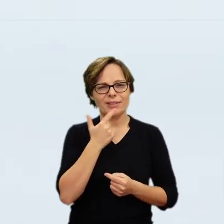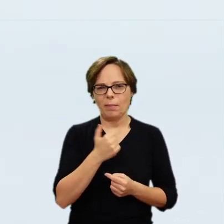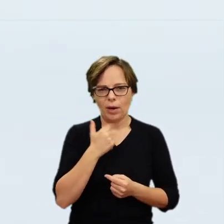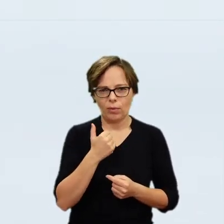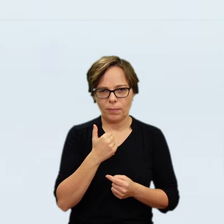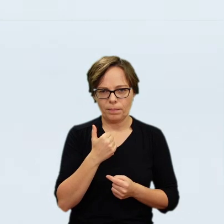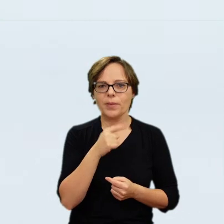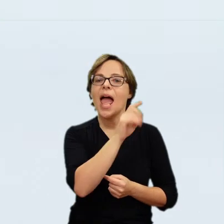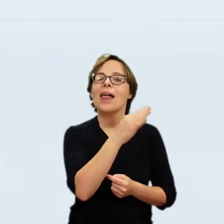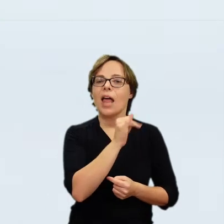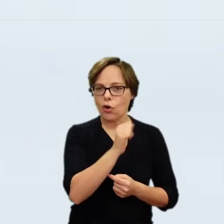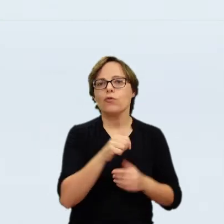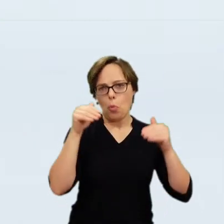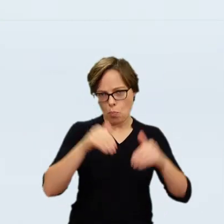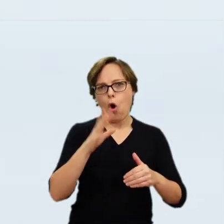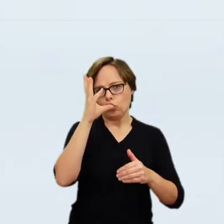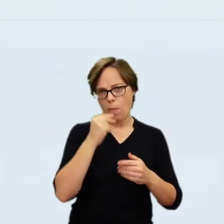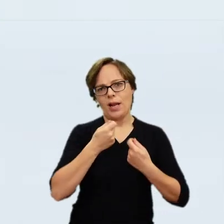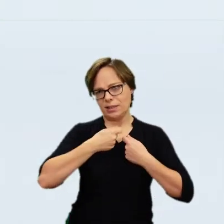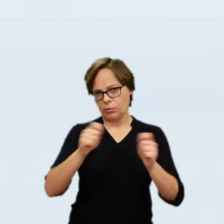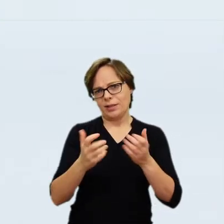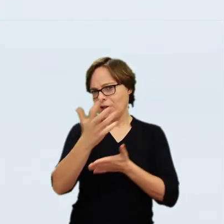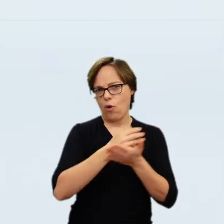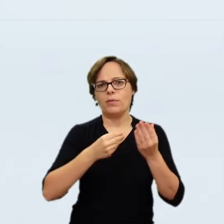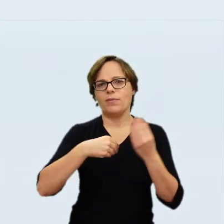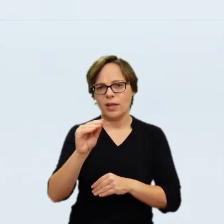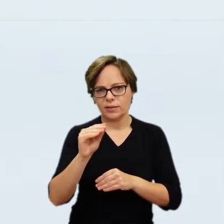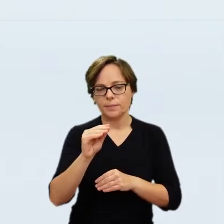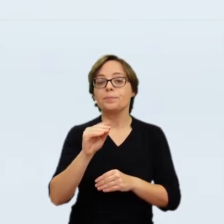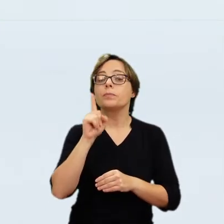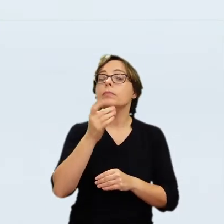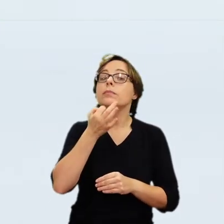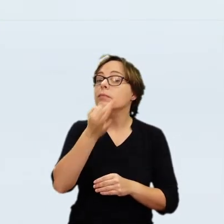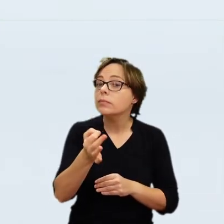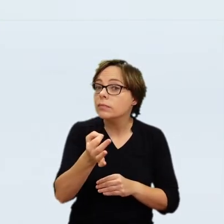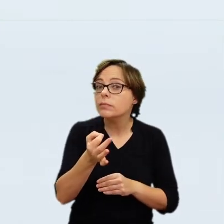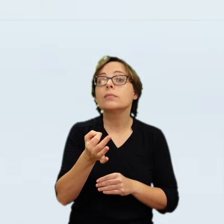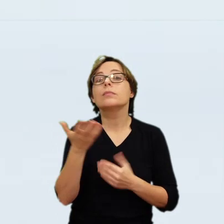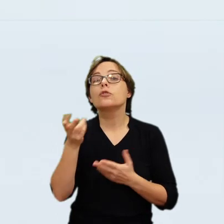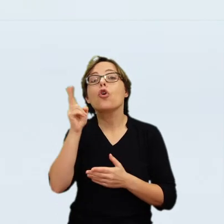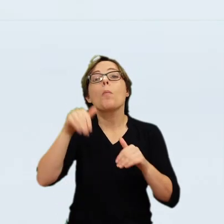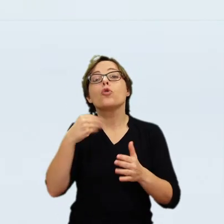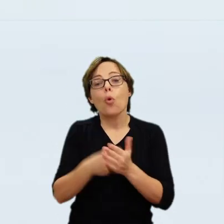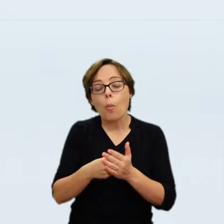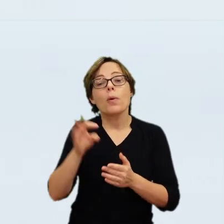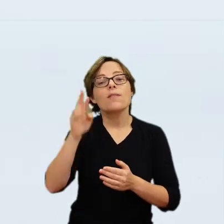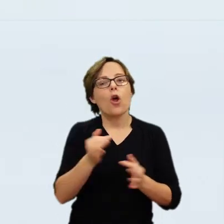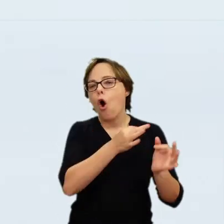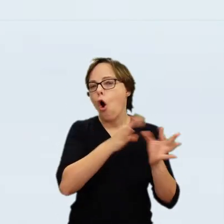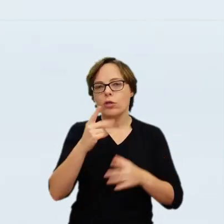1834, soon after Valerian Strojnowski's death, lists the Rembrandt in Valeria's drawing room.